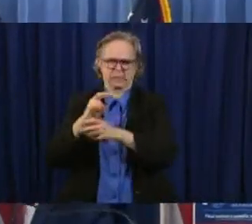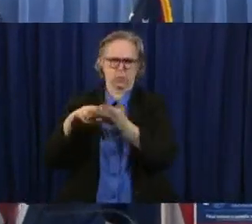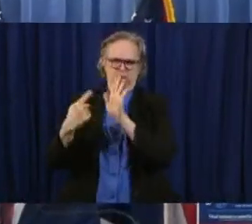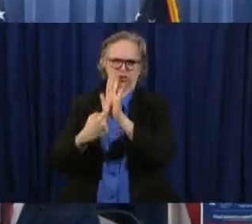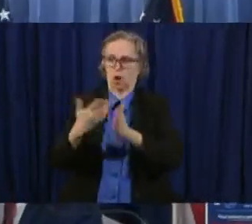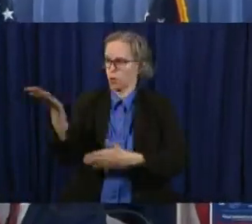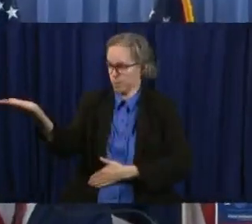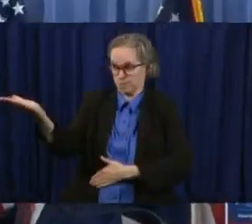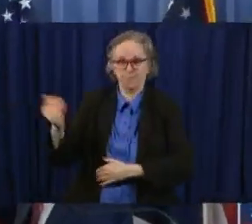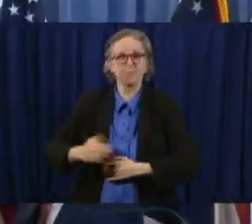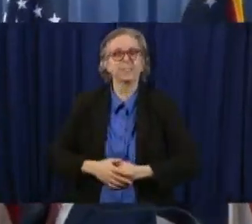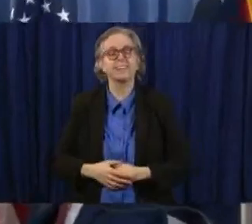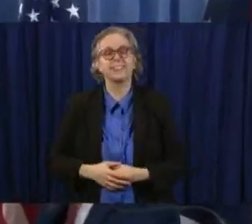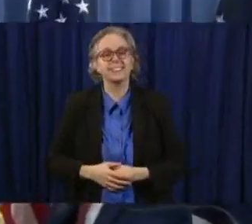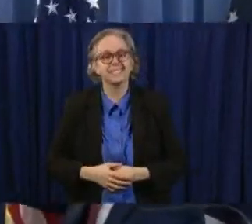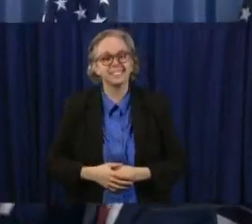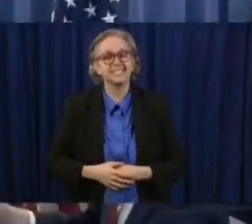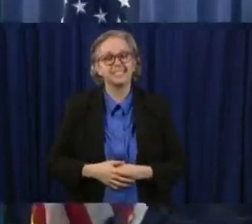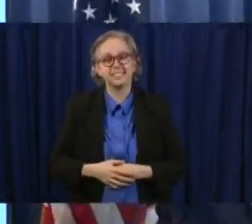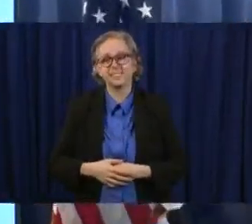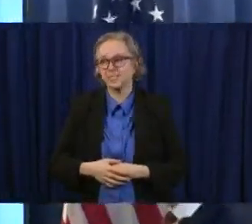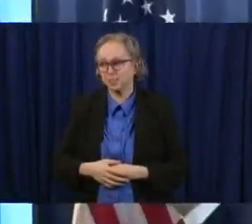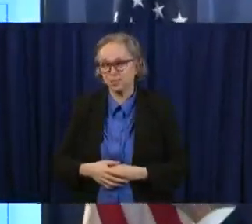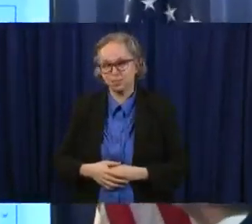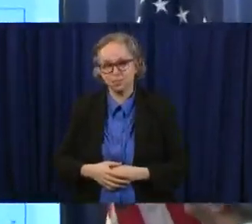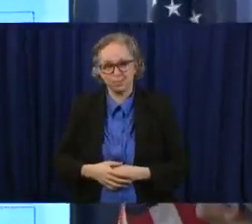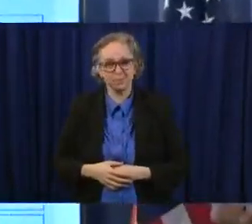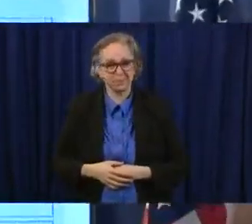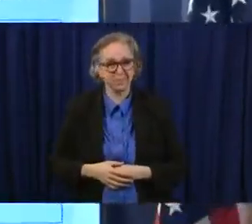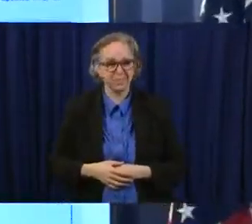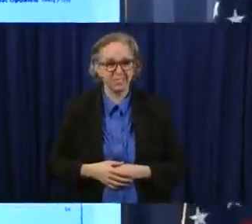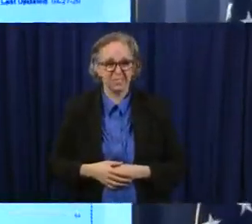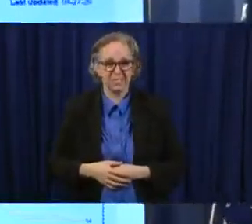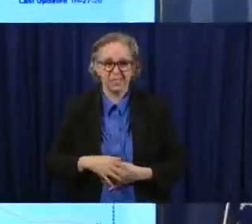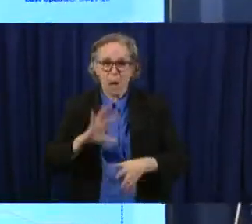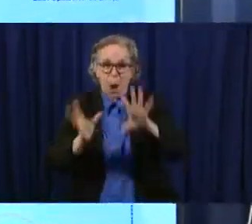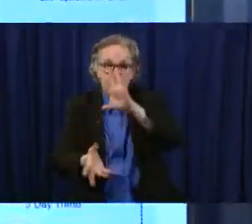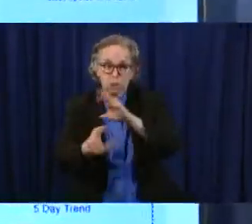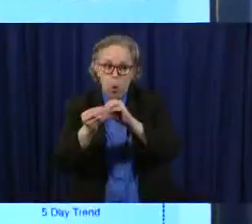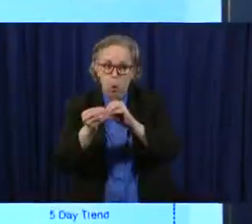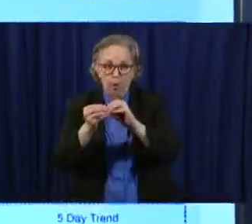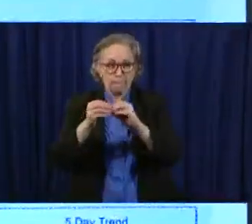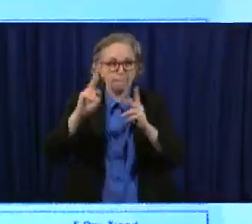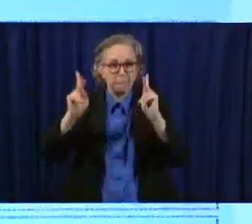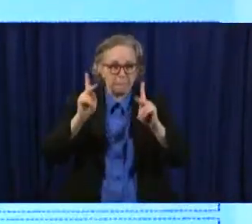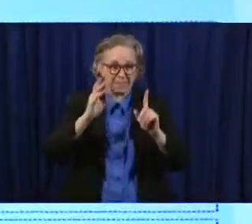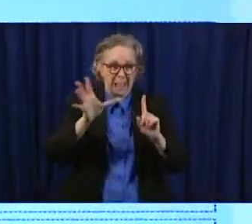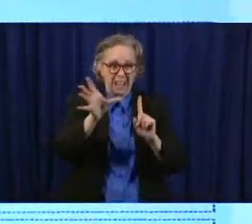And I'll start cases. You can see the total number of cases. But what I always look at